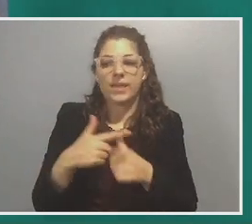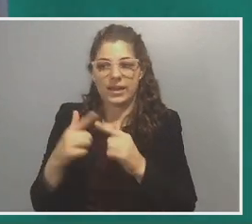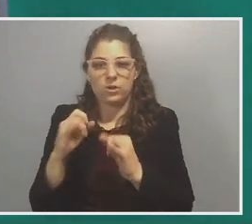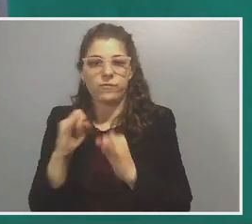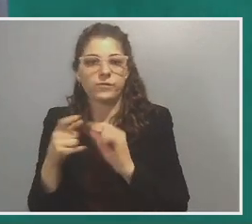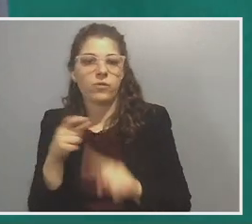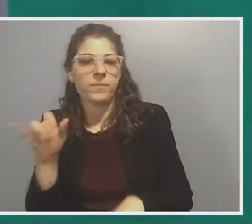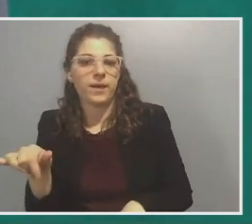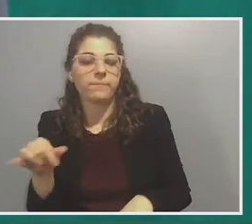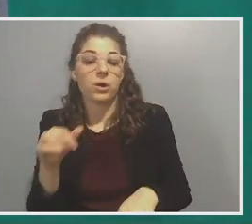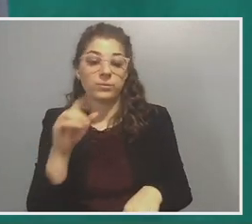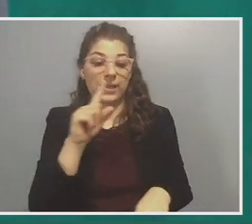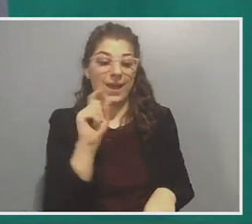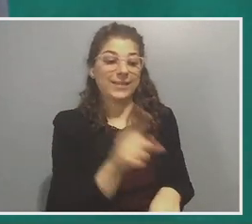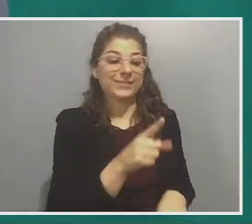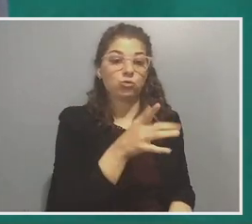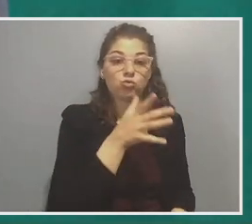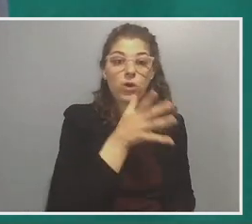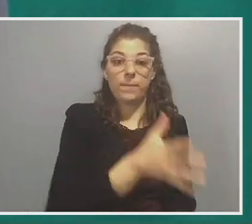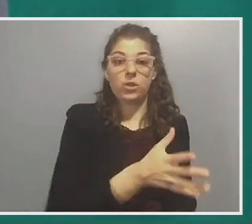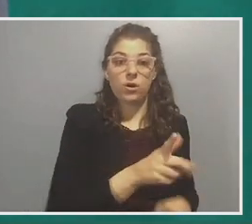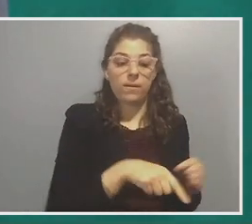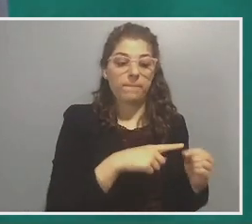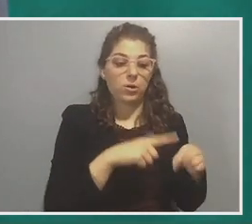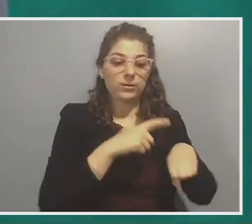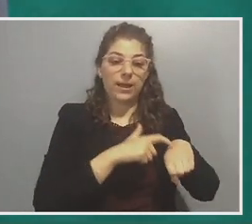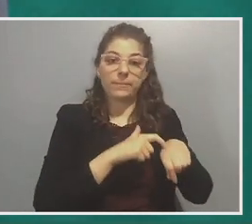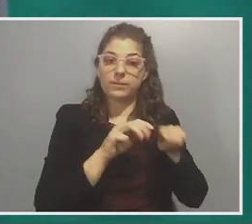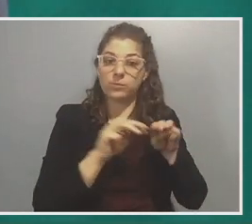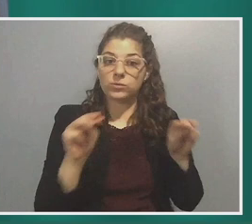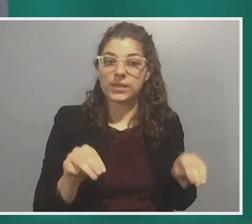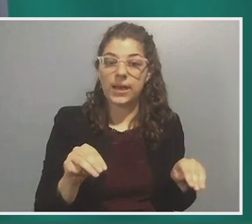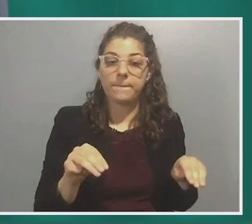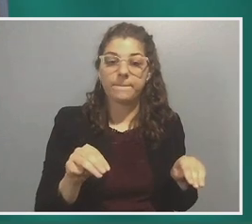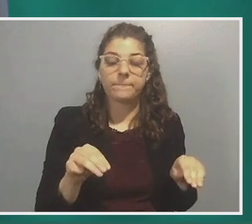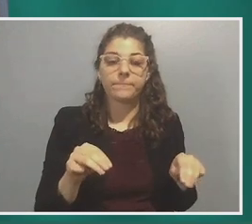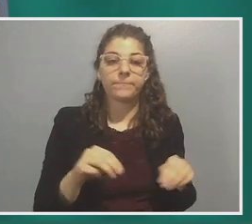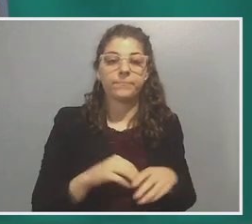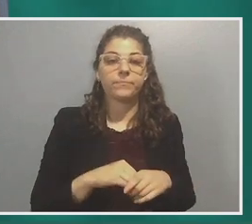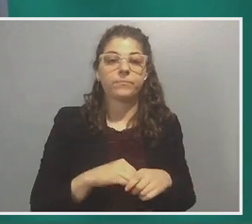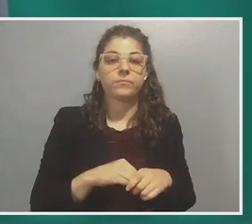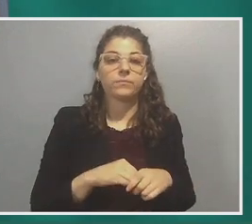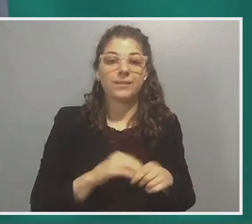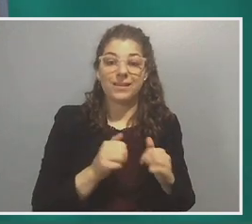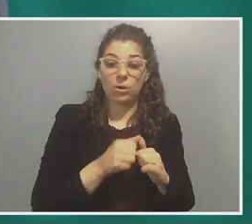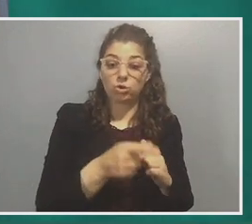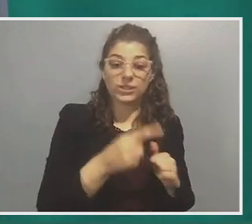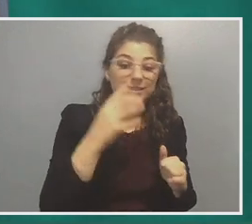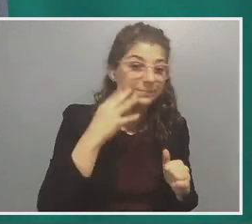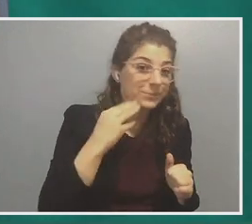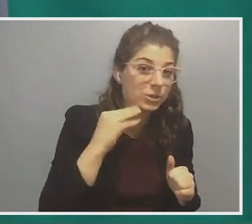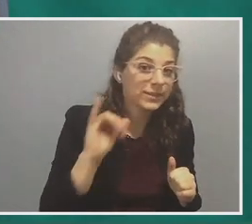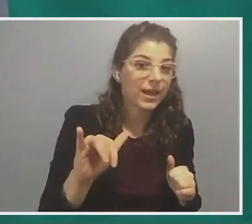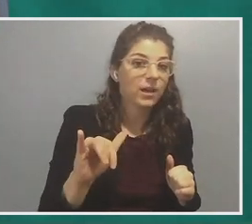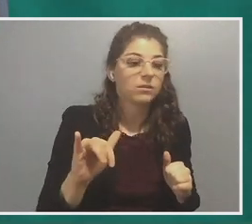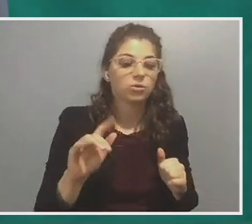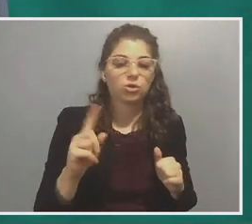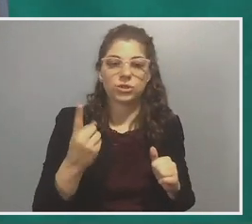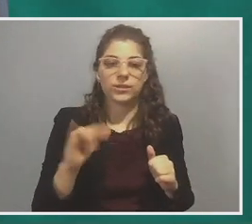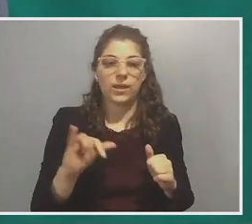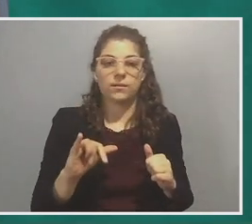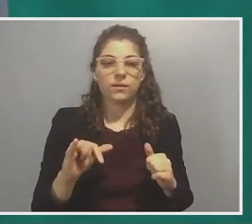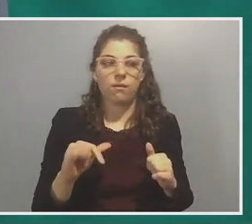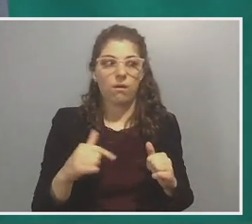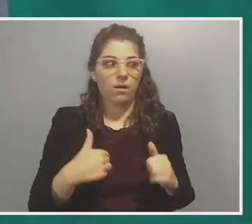I was asking my grandmother about our time in the museum, uh, and how she experienced it, she was just like, I